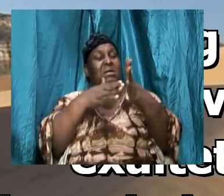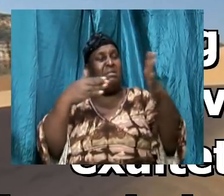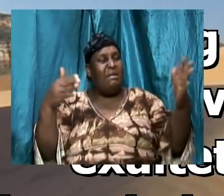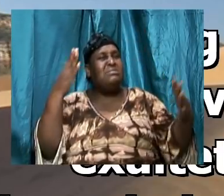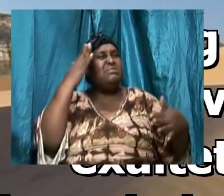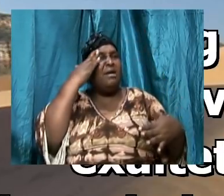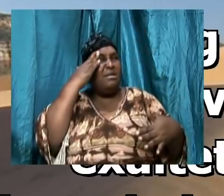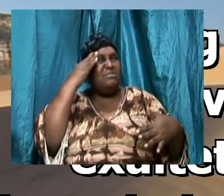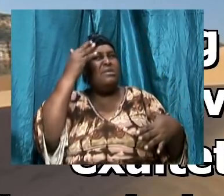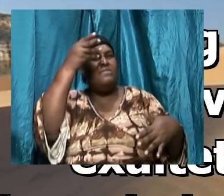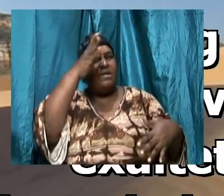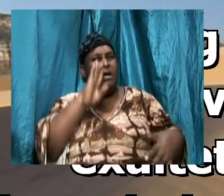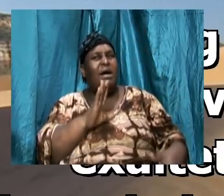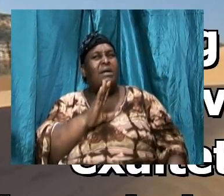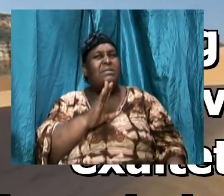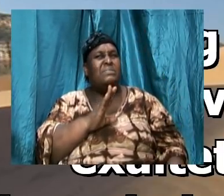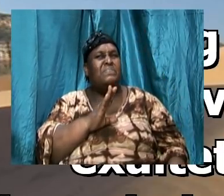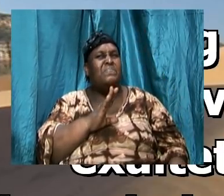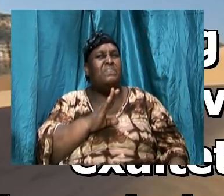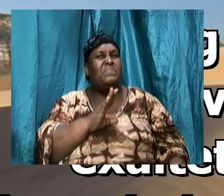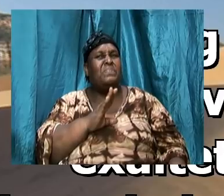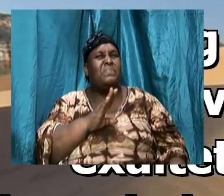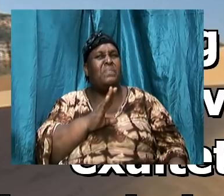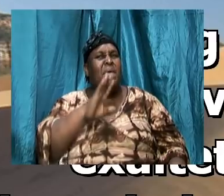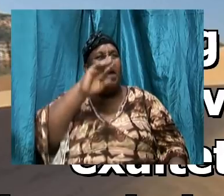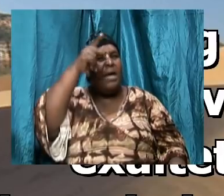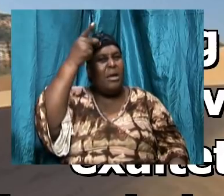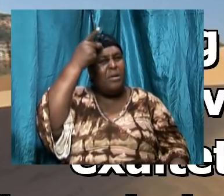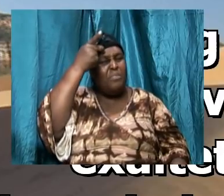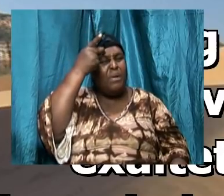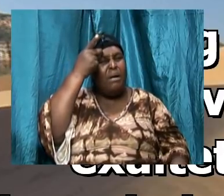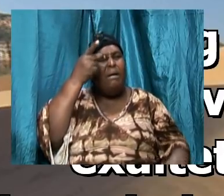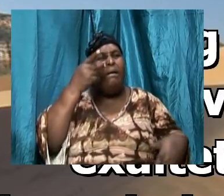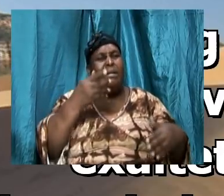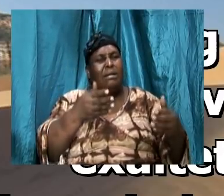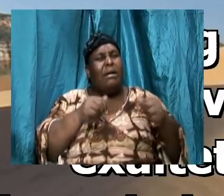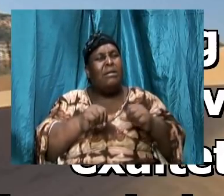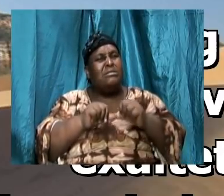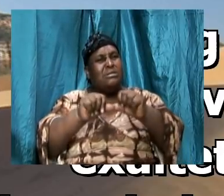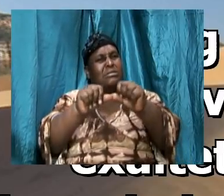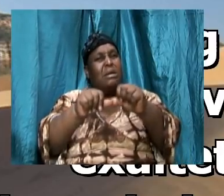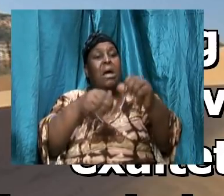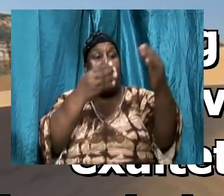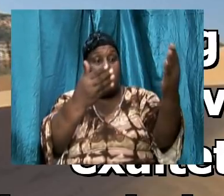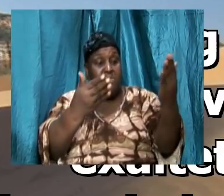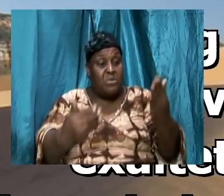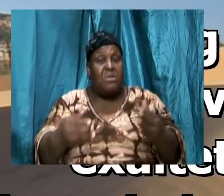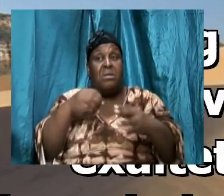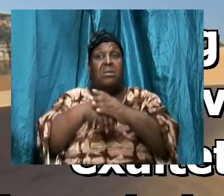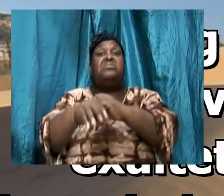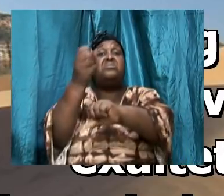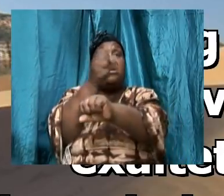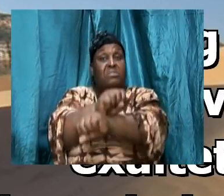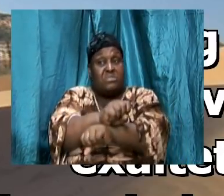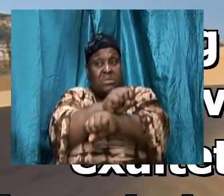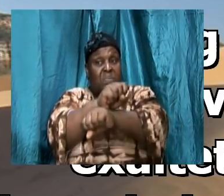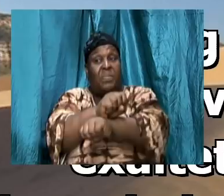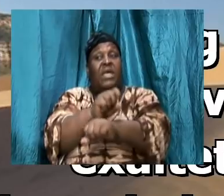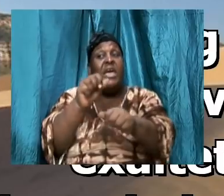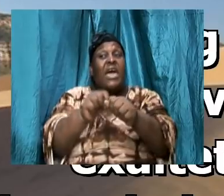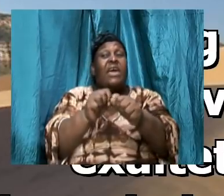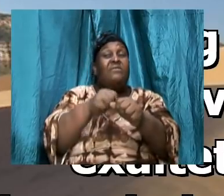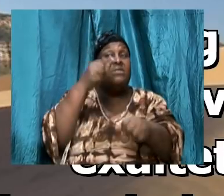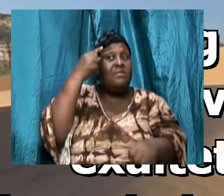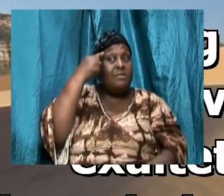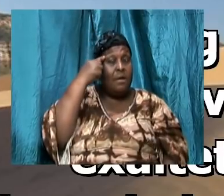And he then go on further to say to them, and bringing into captivity every thought.